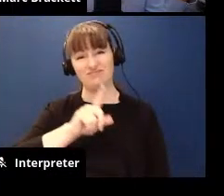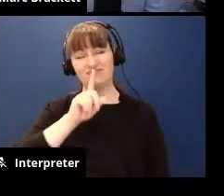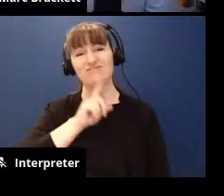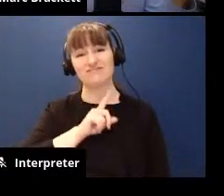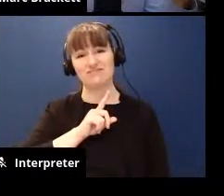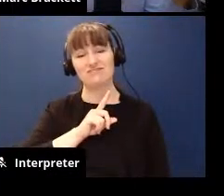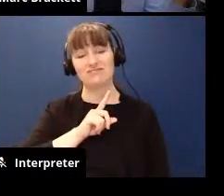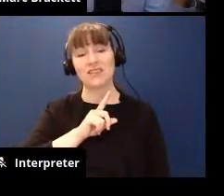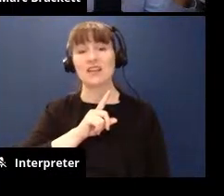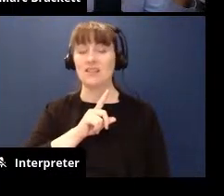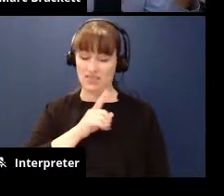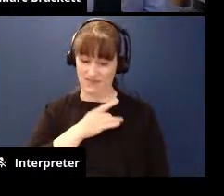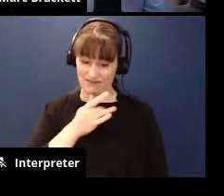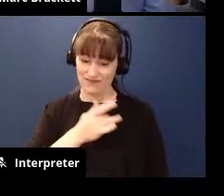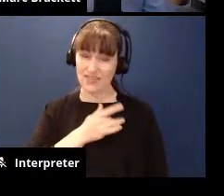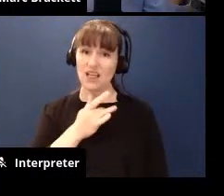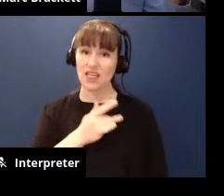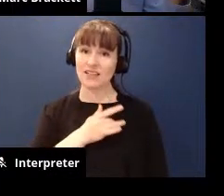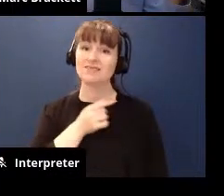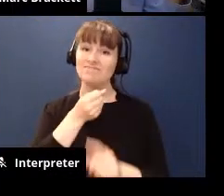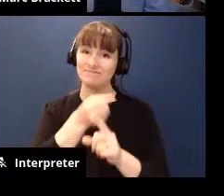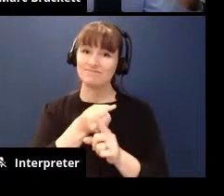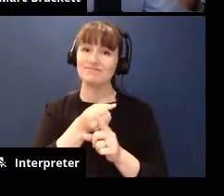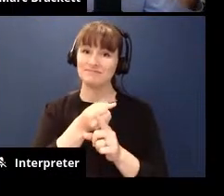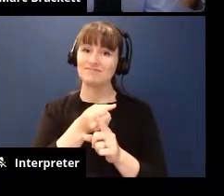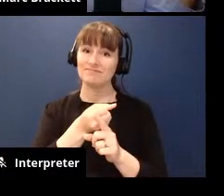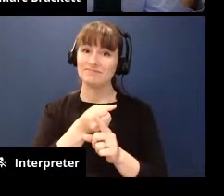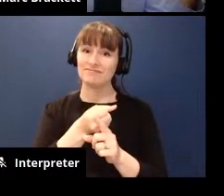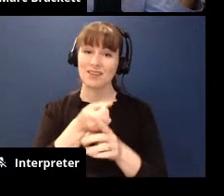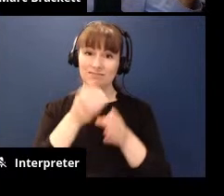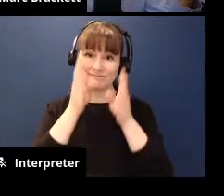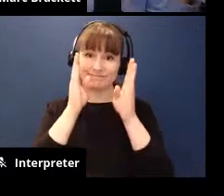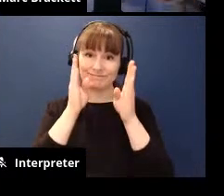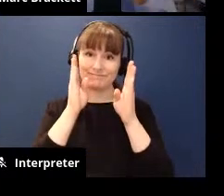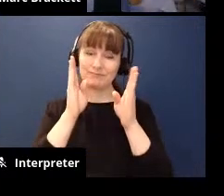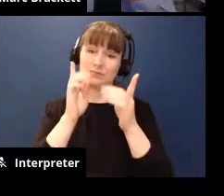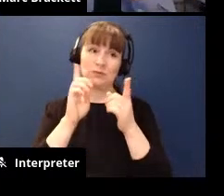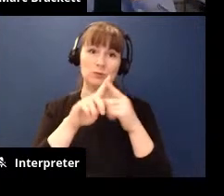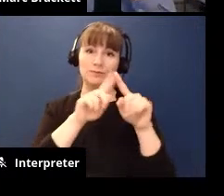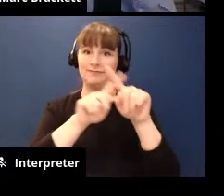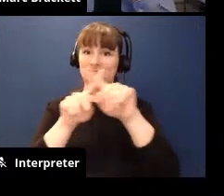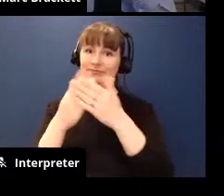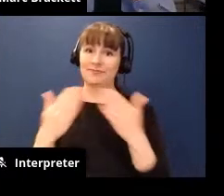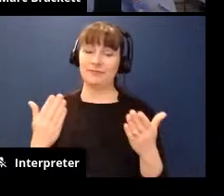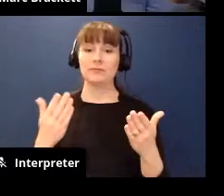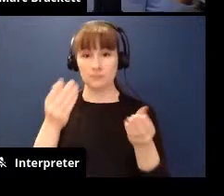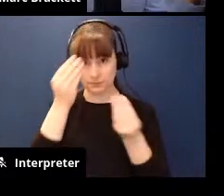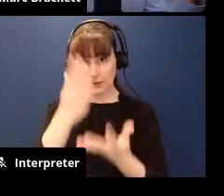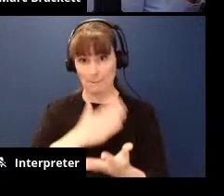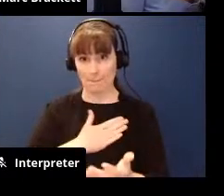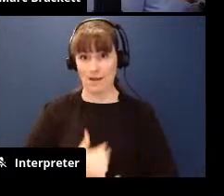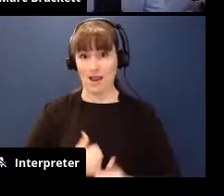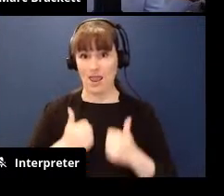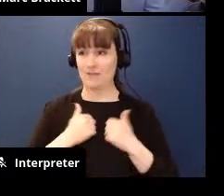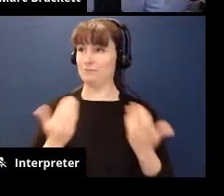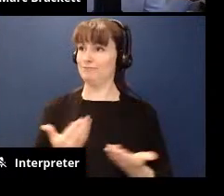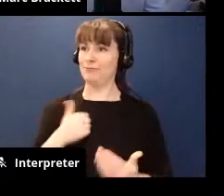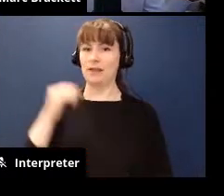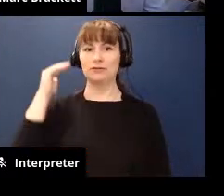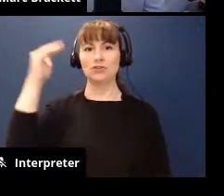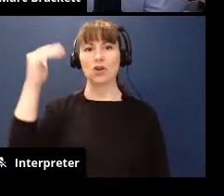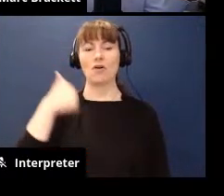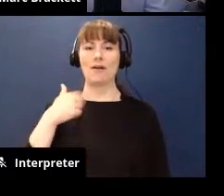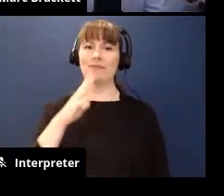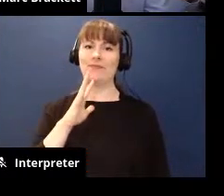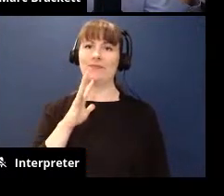those feelings influence concentration i mean i can tell you from my own life you know here i am as an adult i'm a